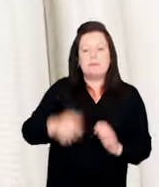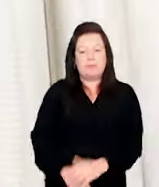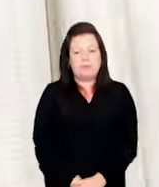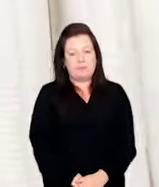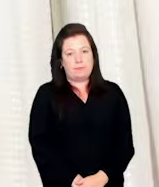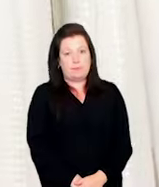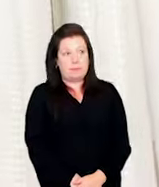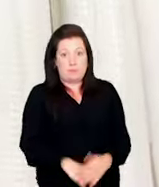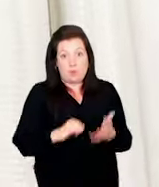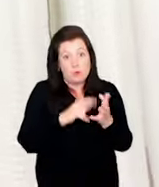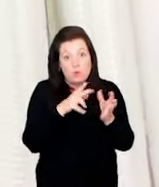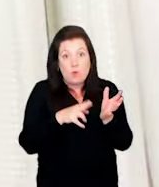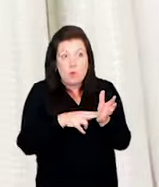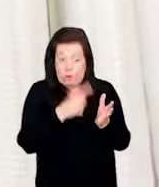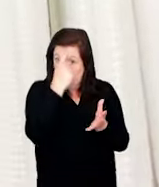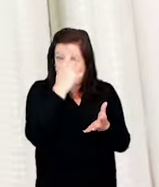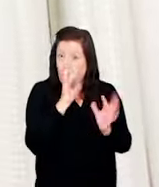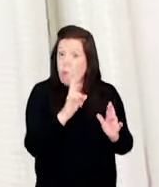This better be good, Sean.